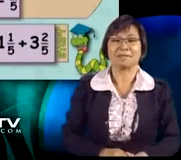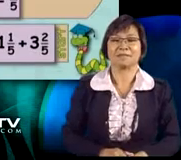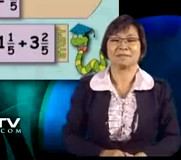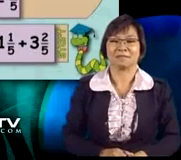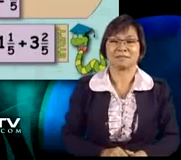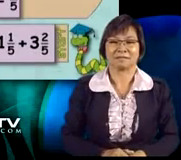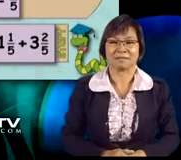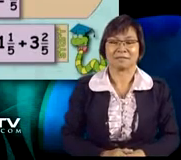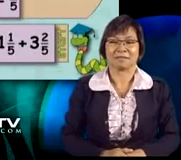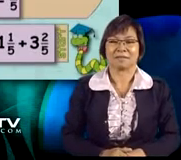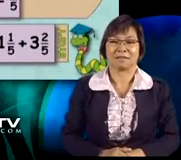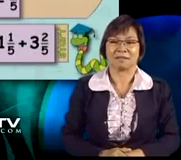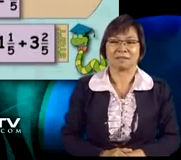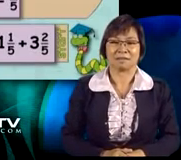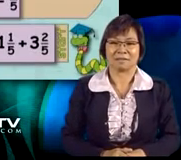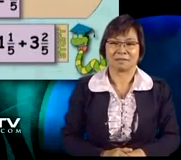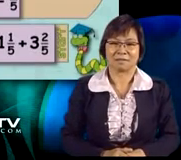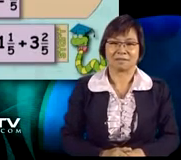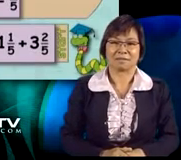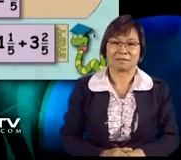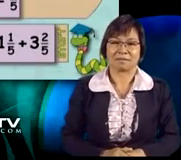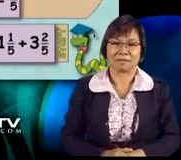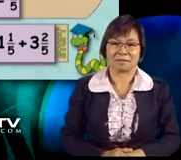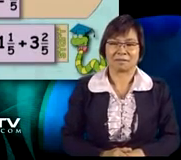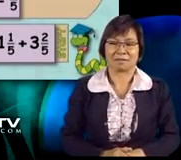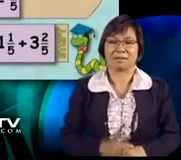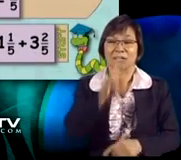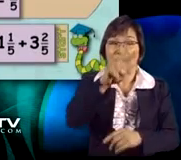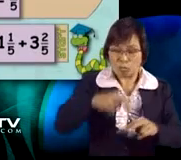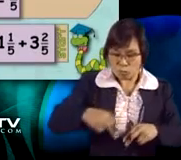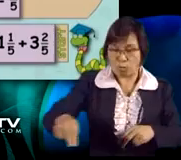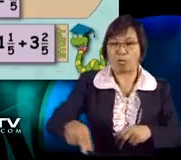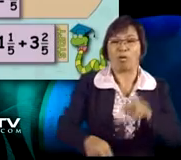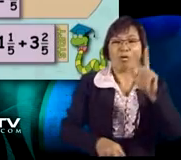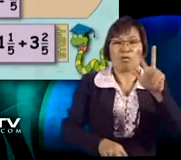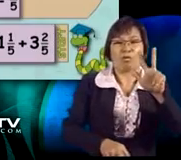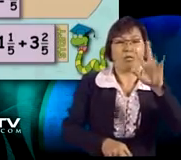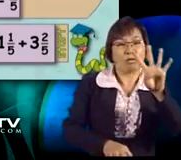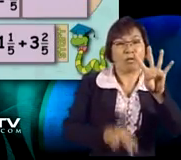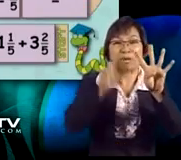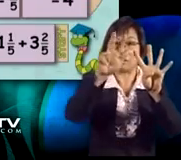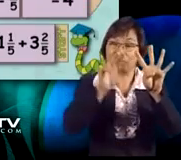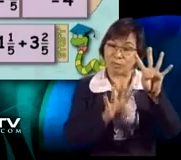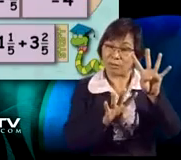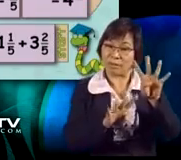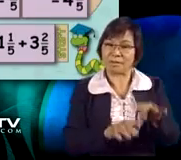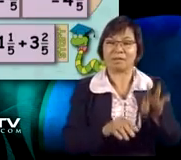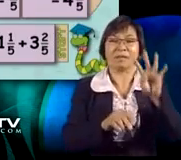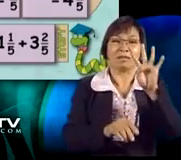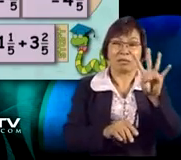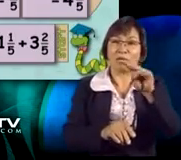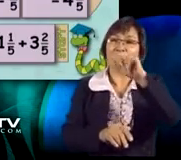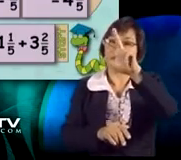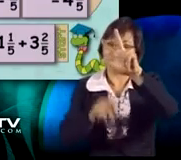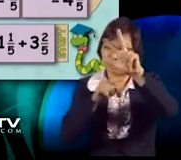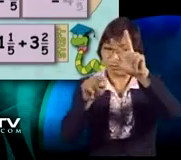The final answer is the two of them walked a total distance of 4 and